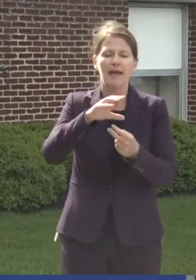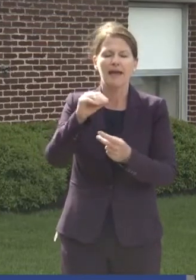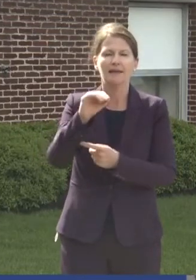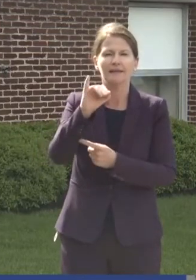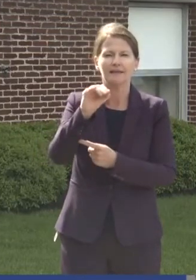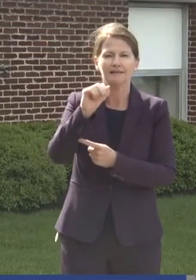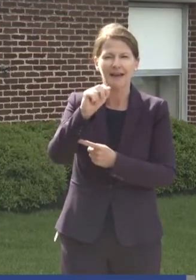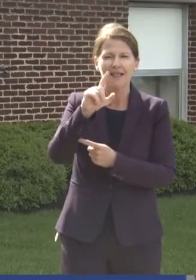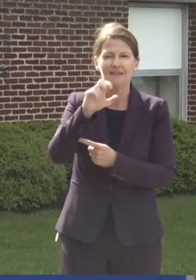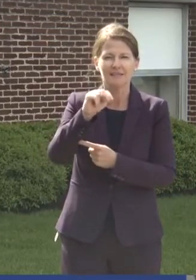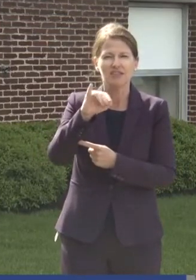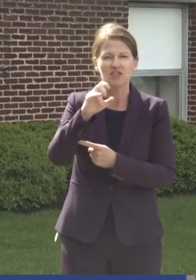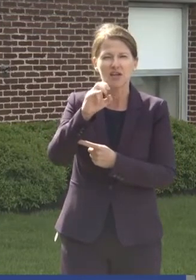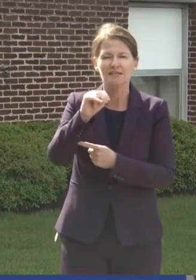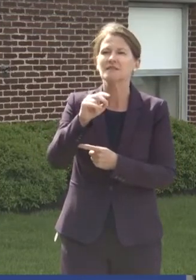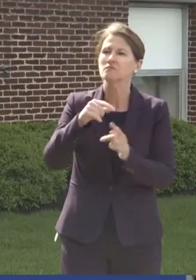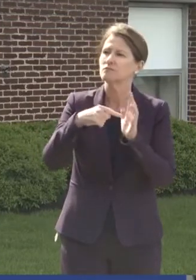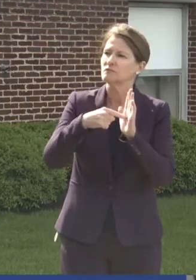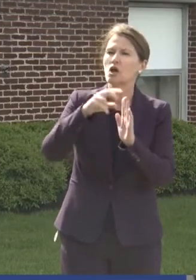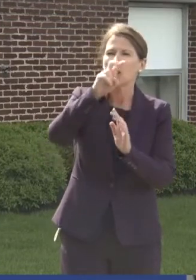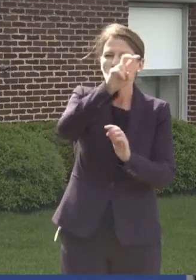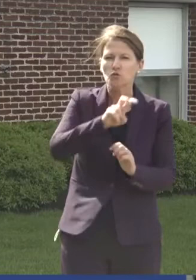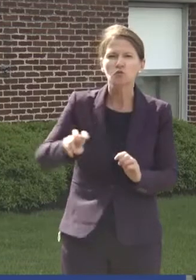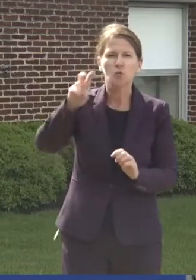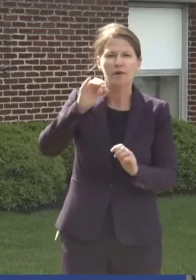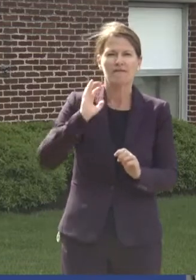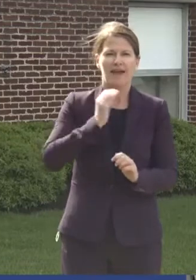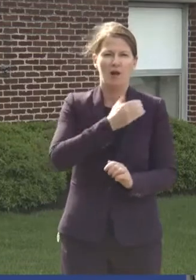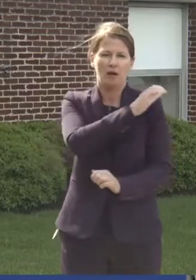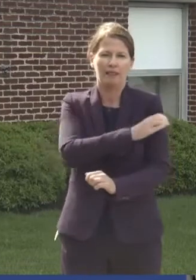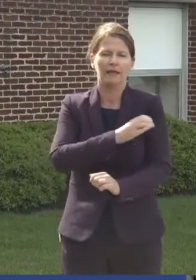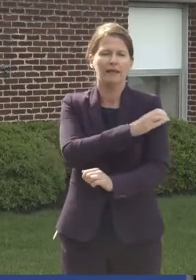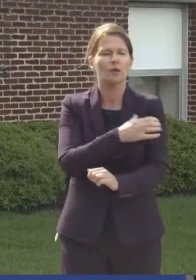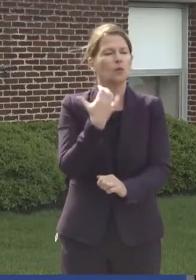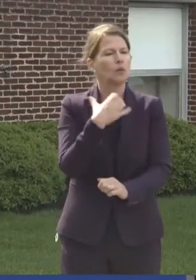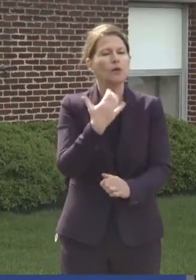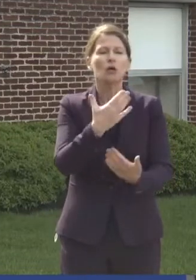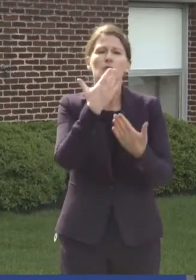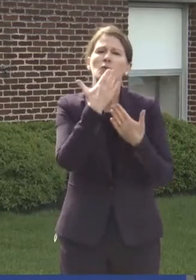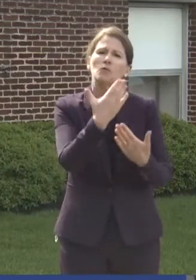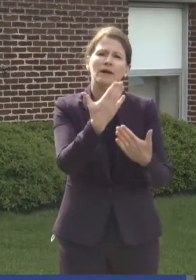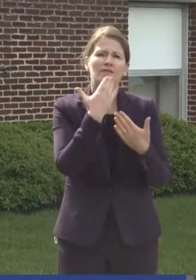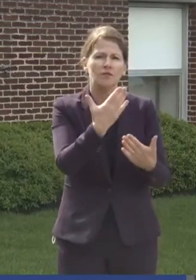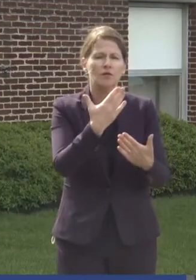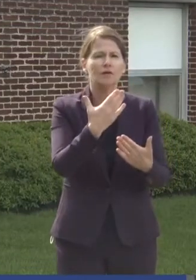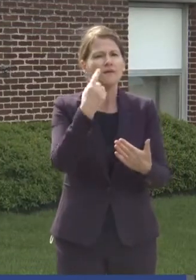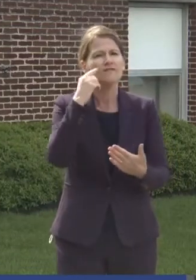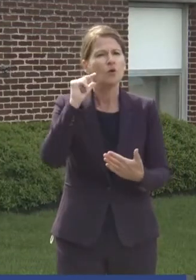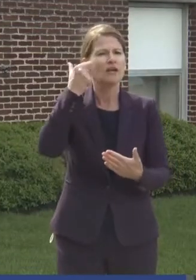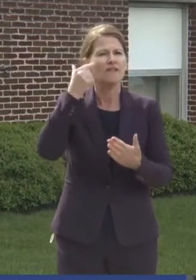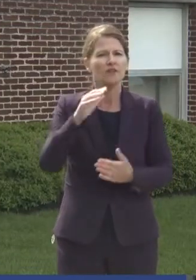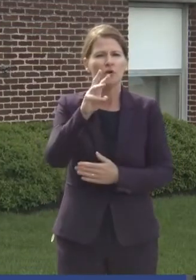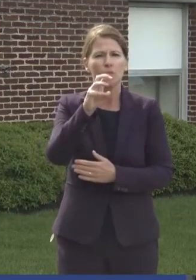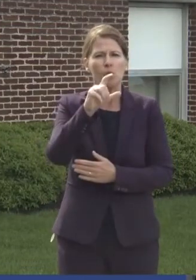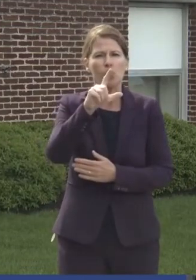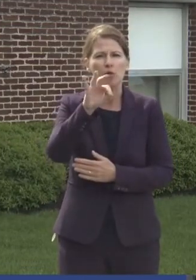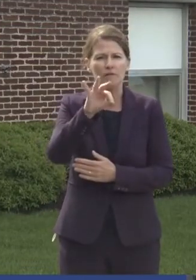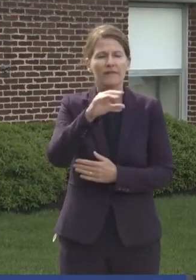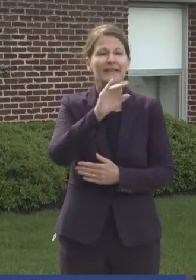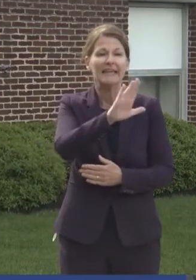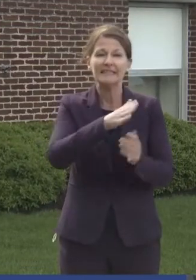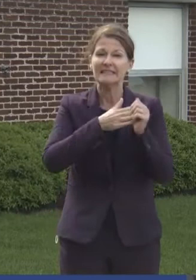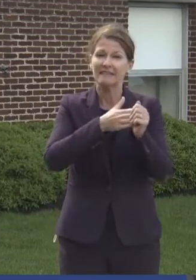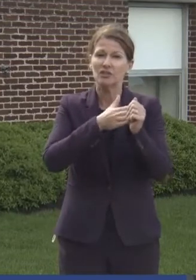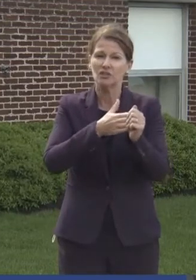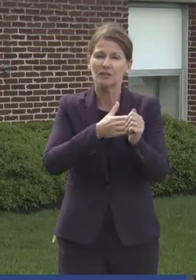a tour of our clinic. We're great. We're grateful to Governor Wolfe and his leadership